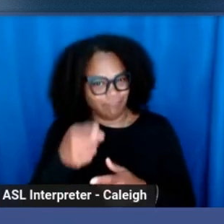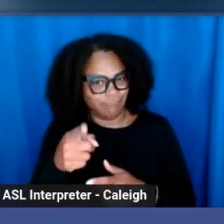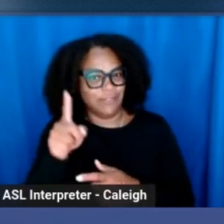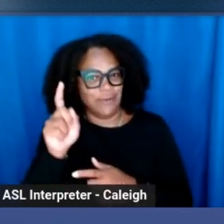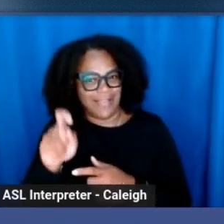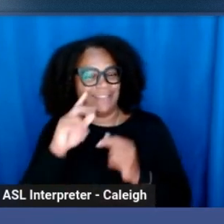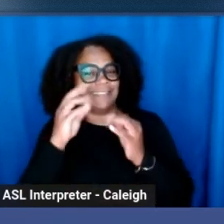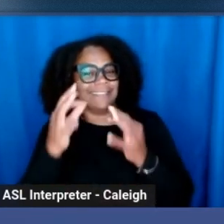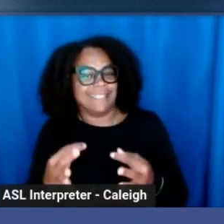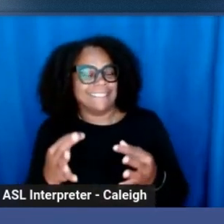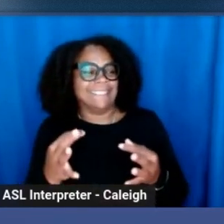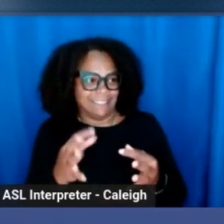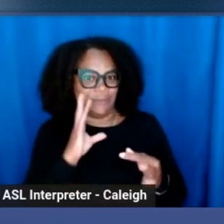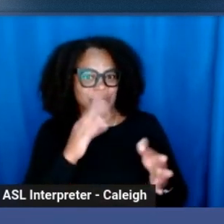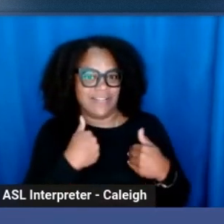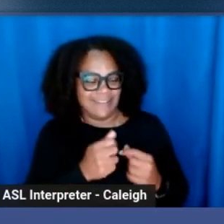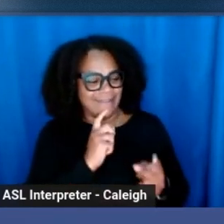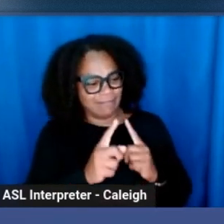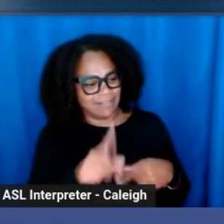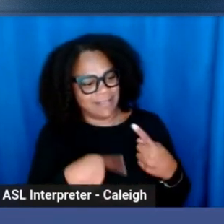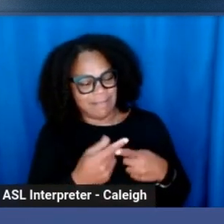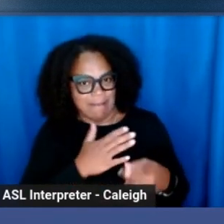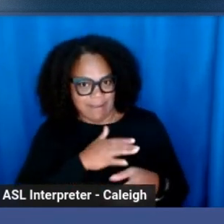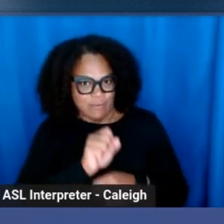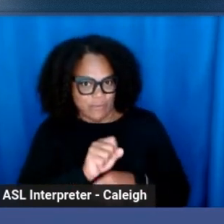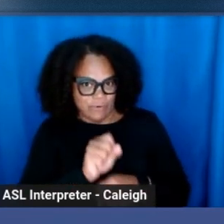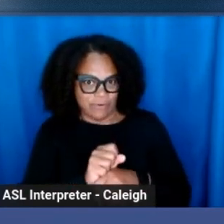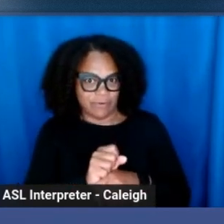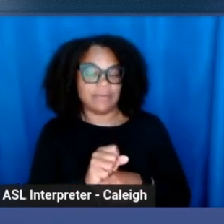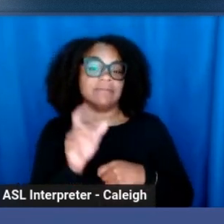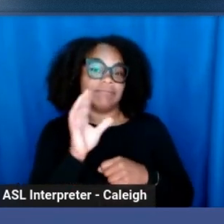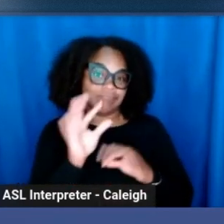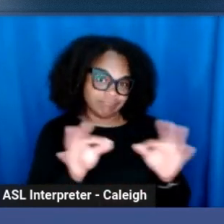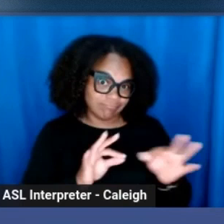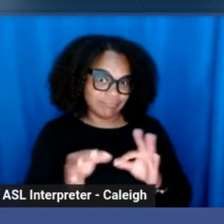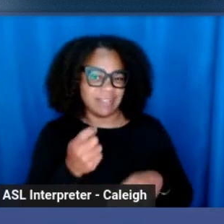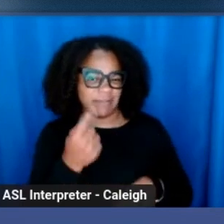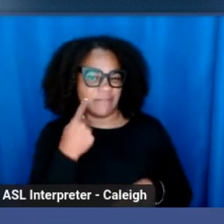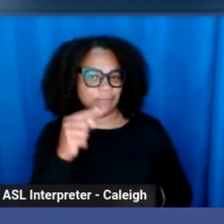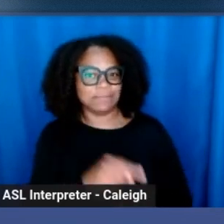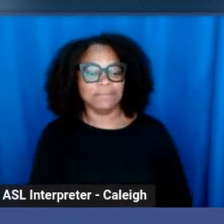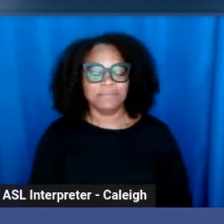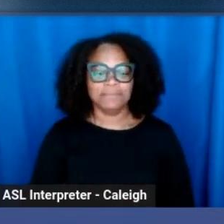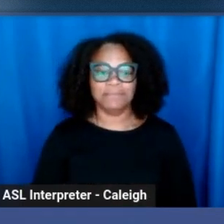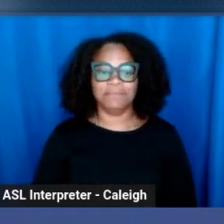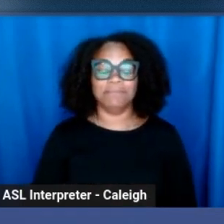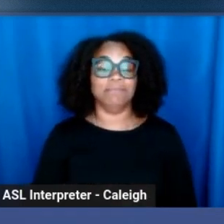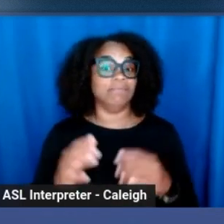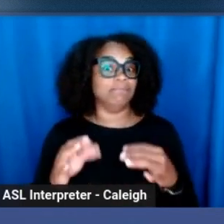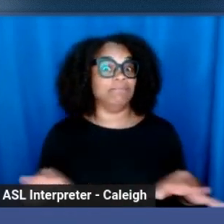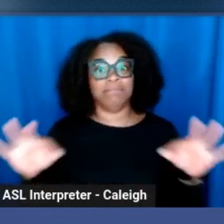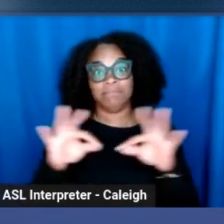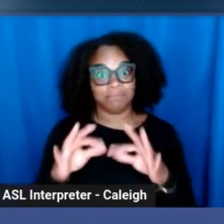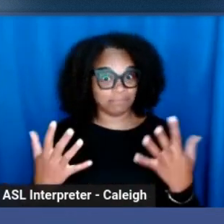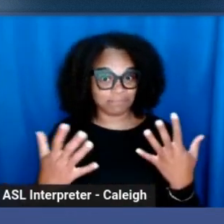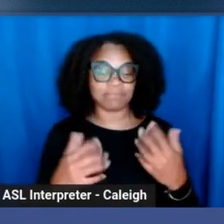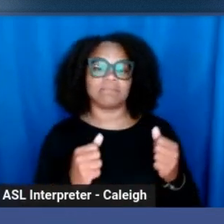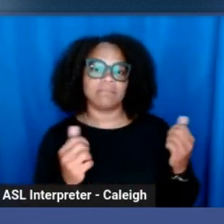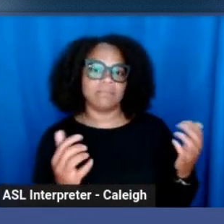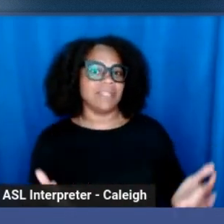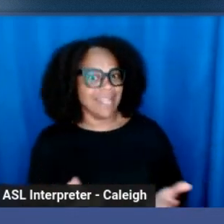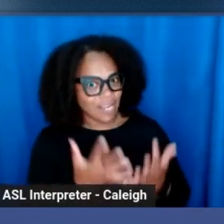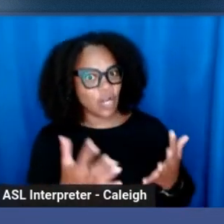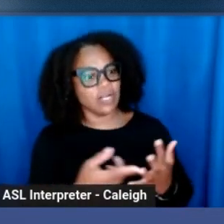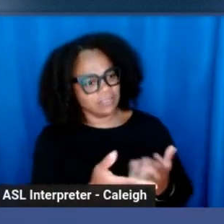all right, I want to have a conversation about what I do for work and explain it a little bit. The big important thing, though, is encouraging those